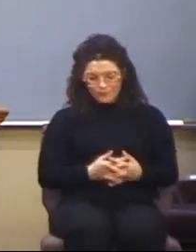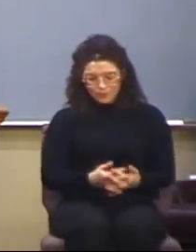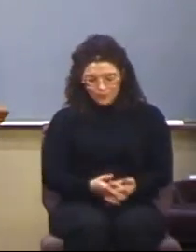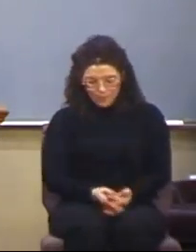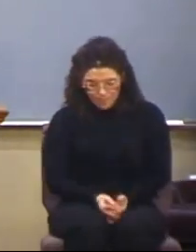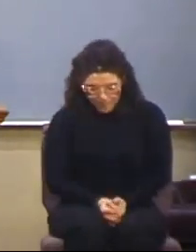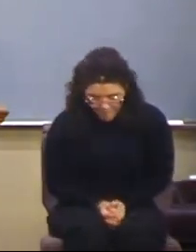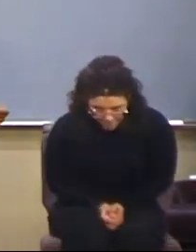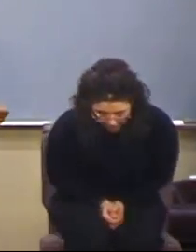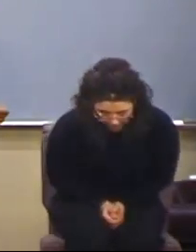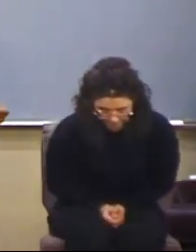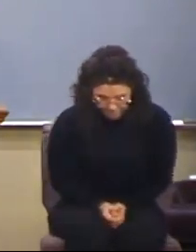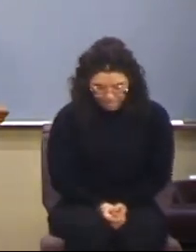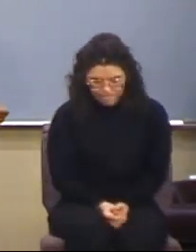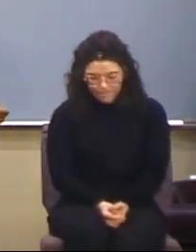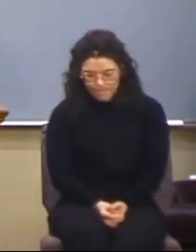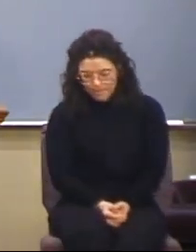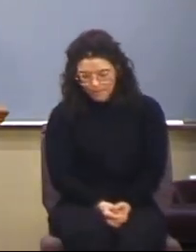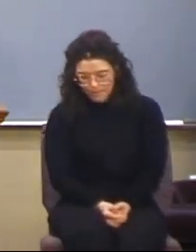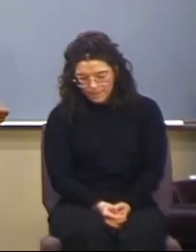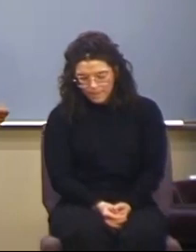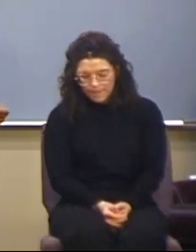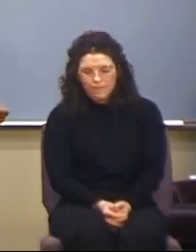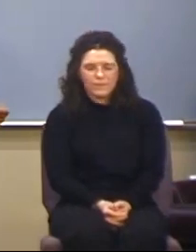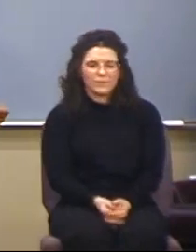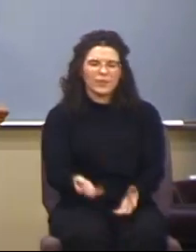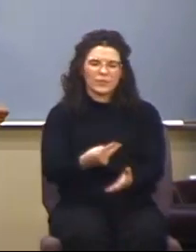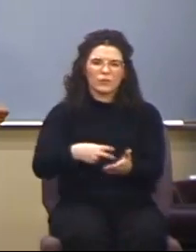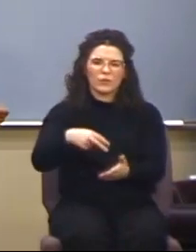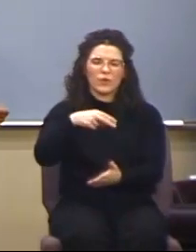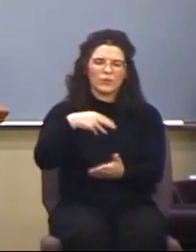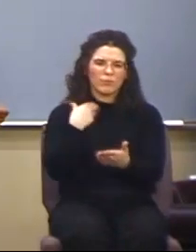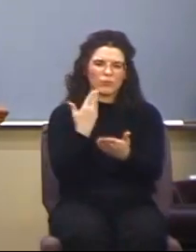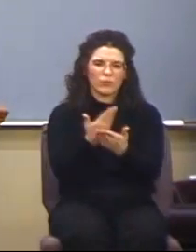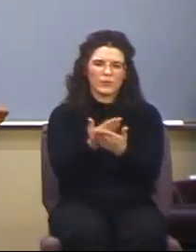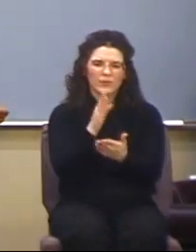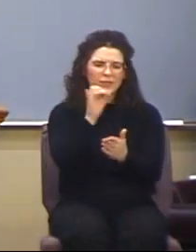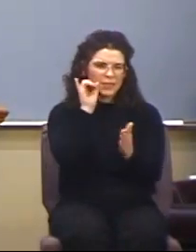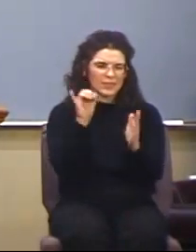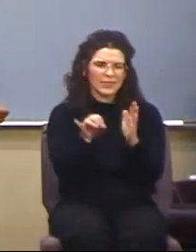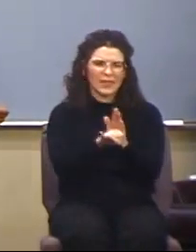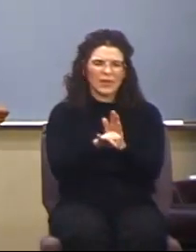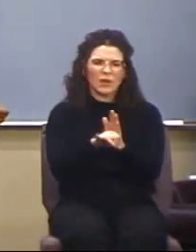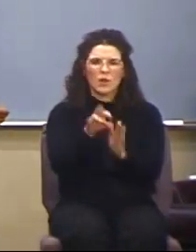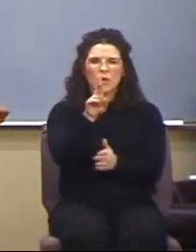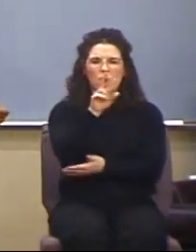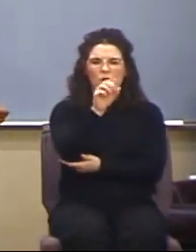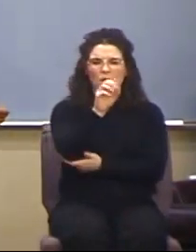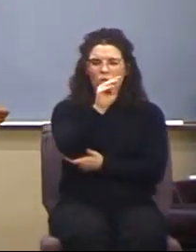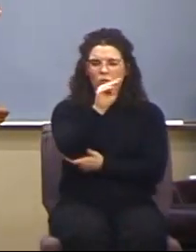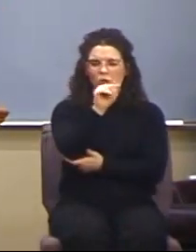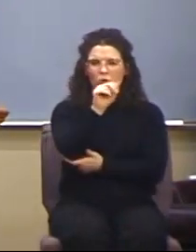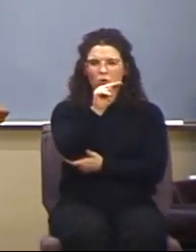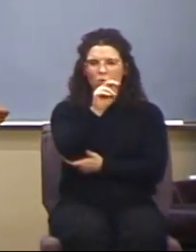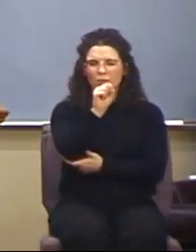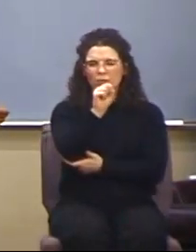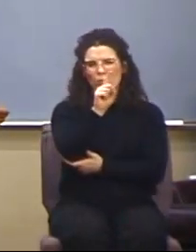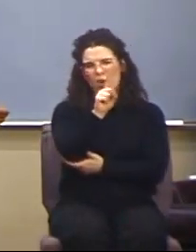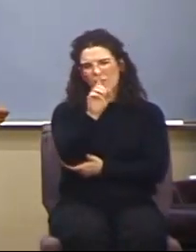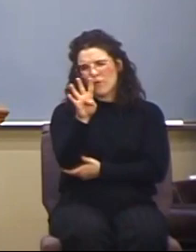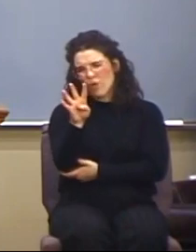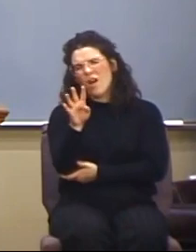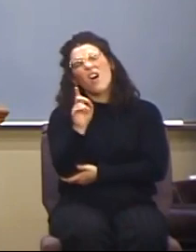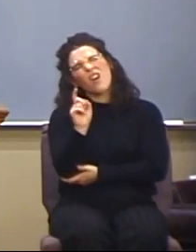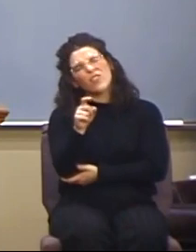testifies to his identity. For example, Romans chapter 1, and look there at verse 4. Now, we